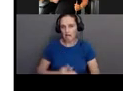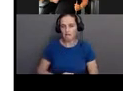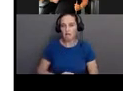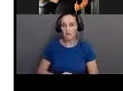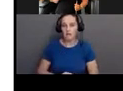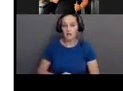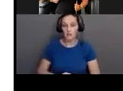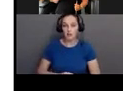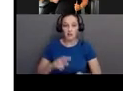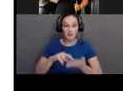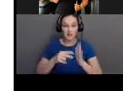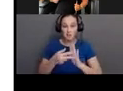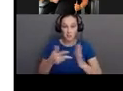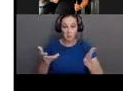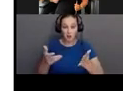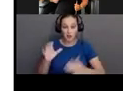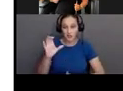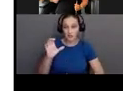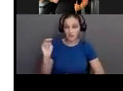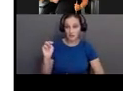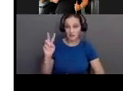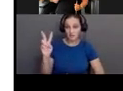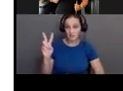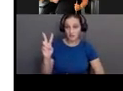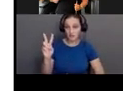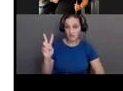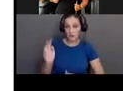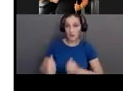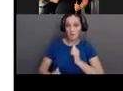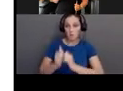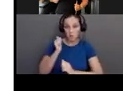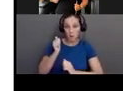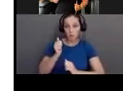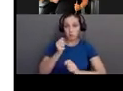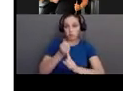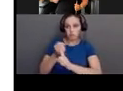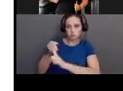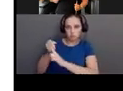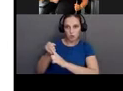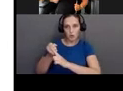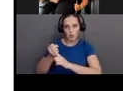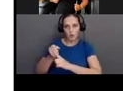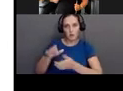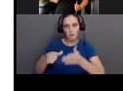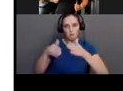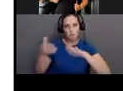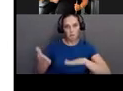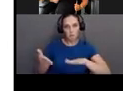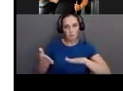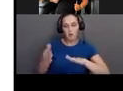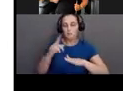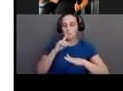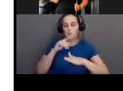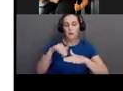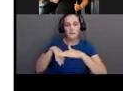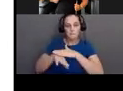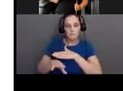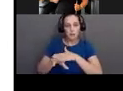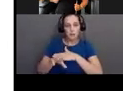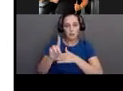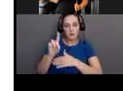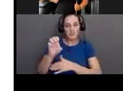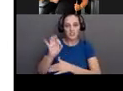CMD is one of the single most common causes of birth defects and childhood disabilities. So if we look at the graph